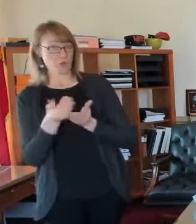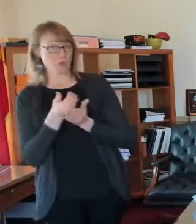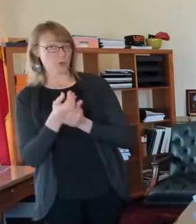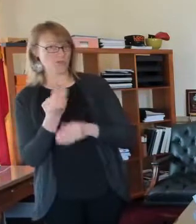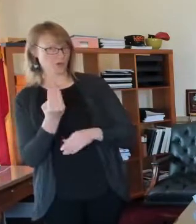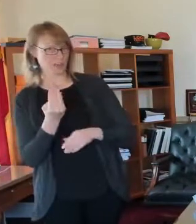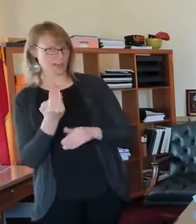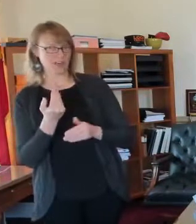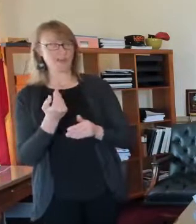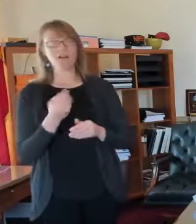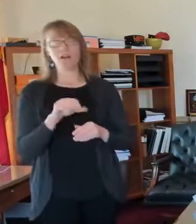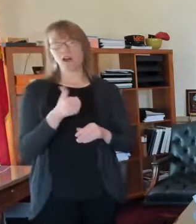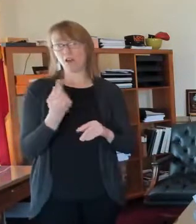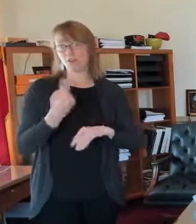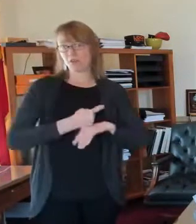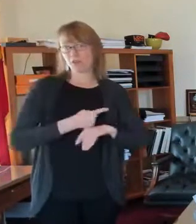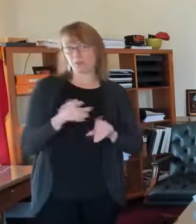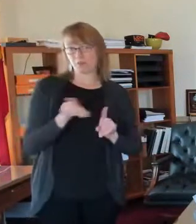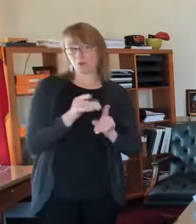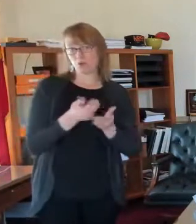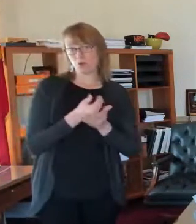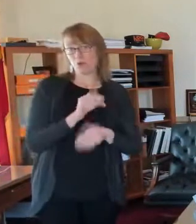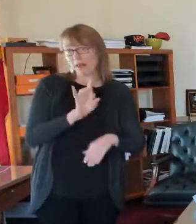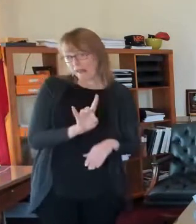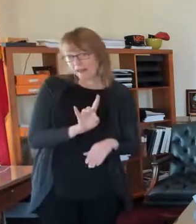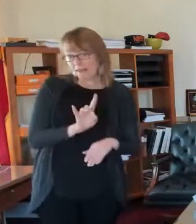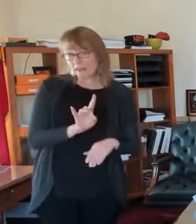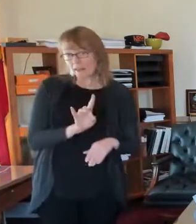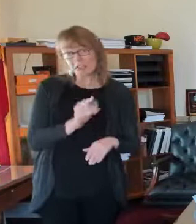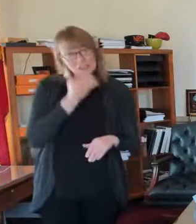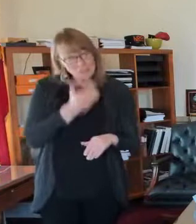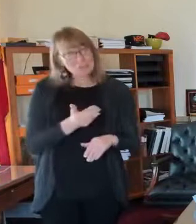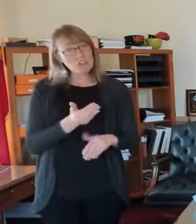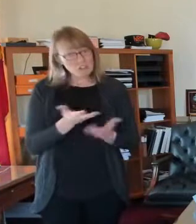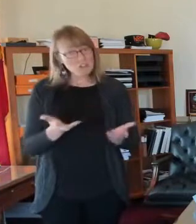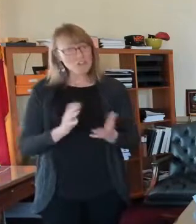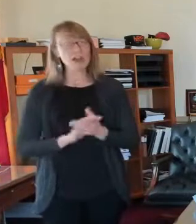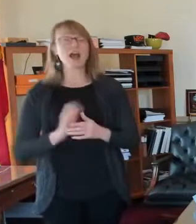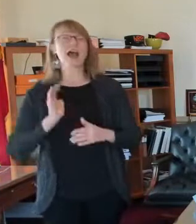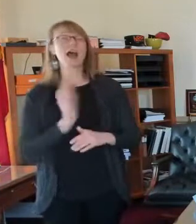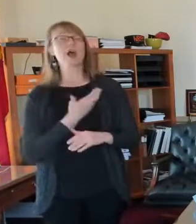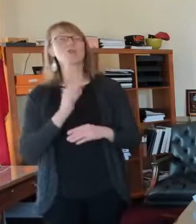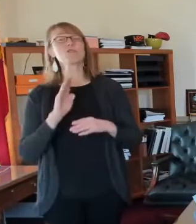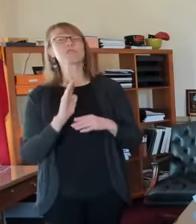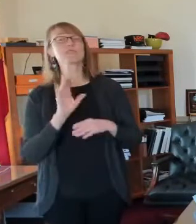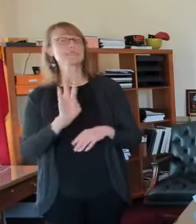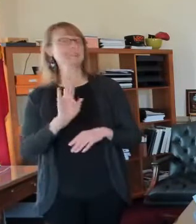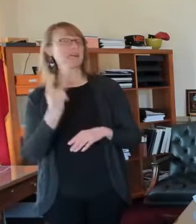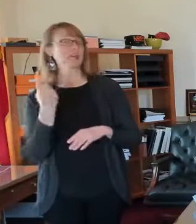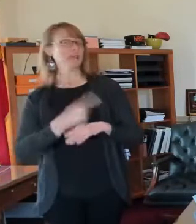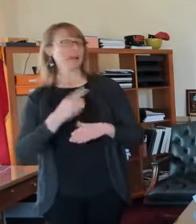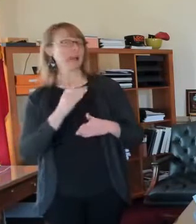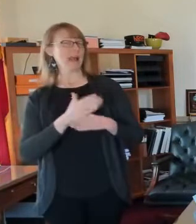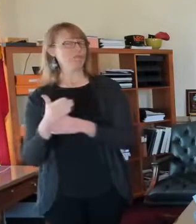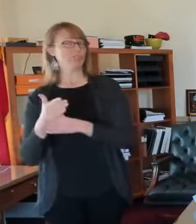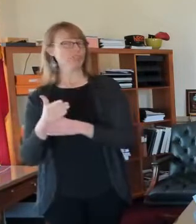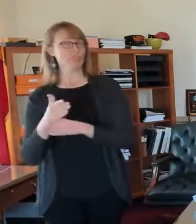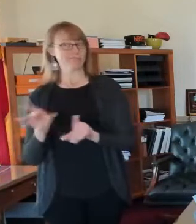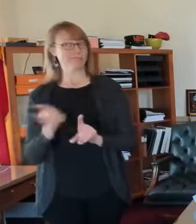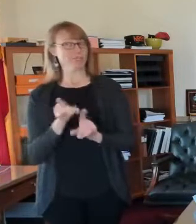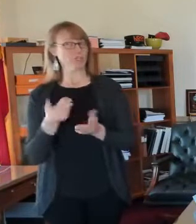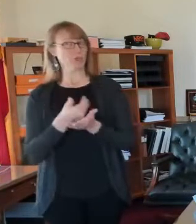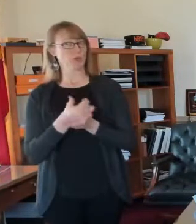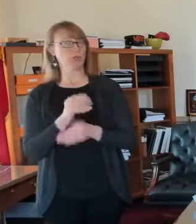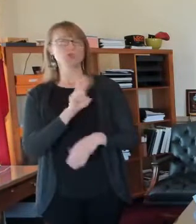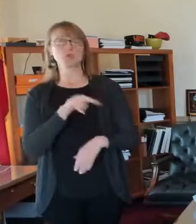Our seven day average for new cases per day is now 22 people in the city of